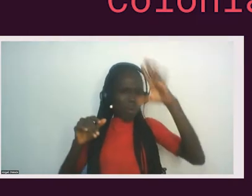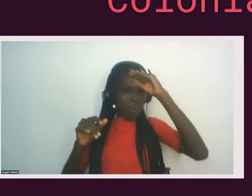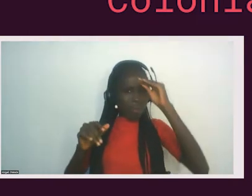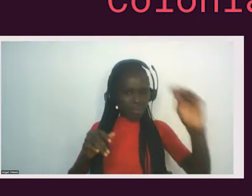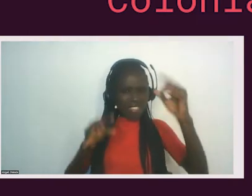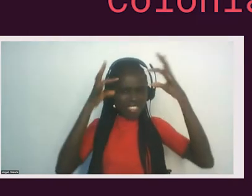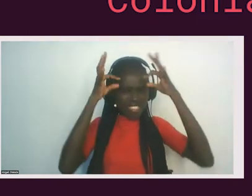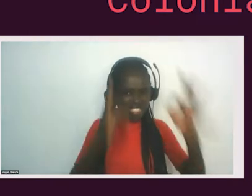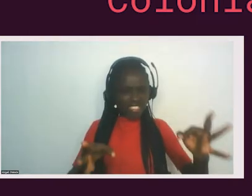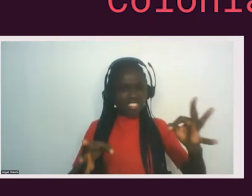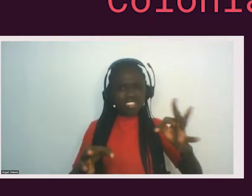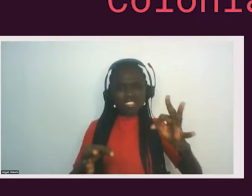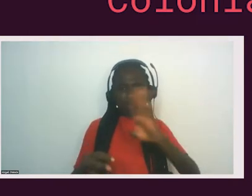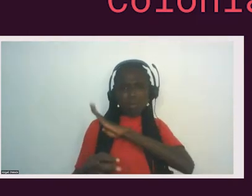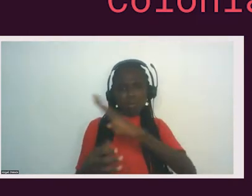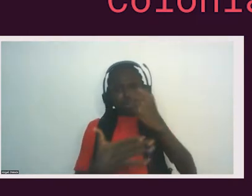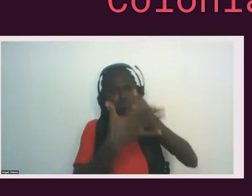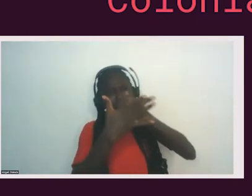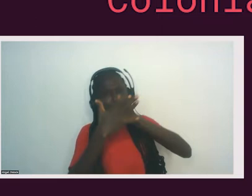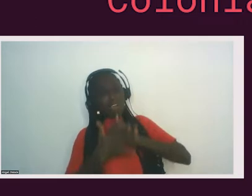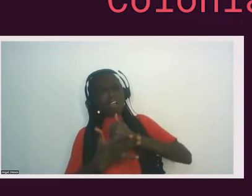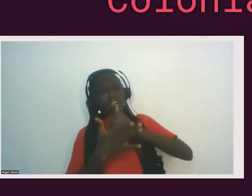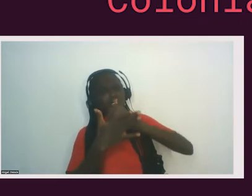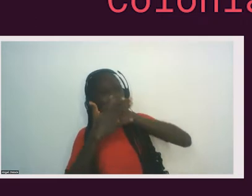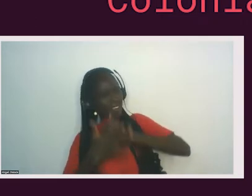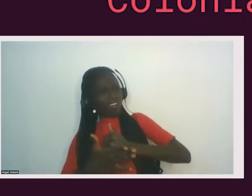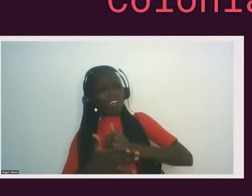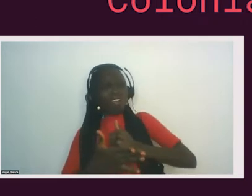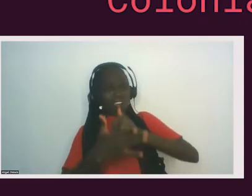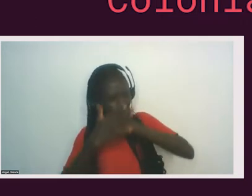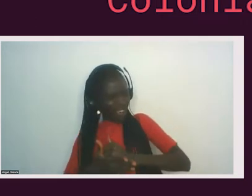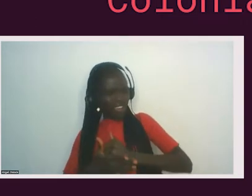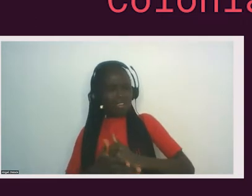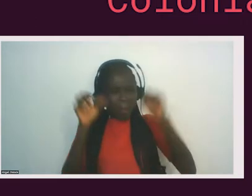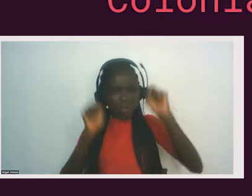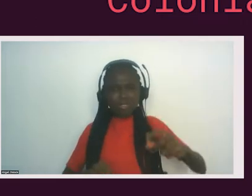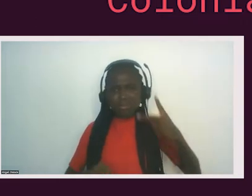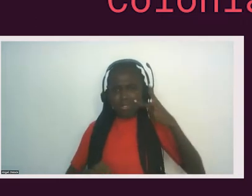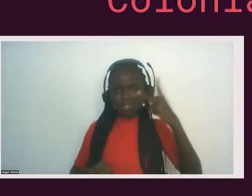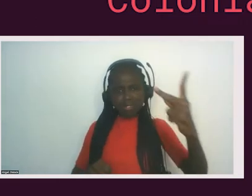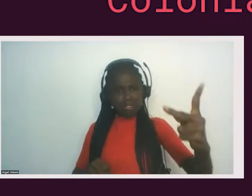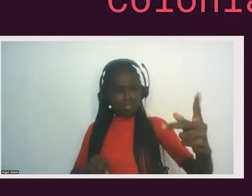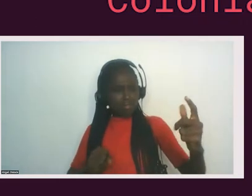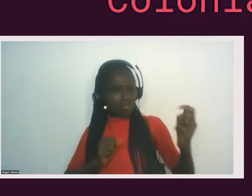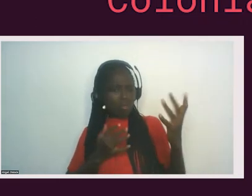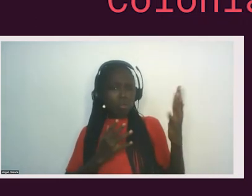to his position as the carrier of oppression that seeks to create depression so that he can seem glorious.